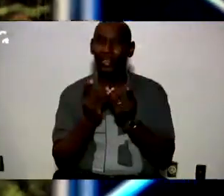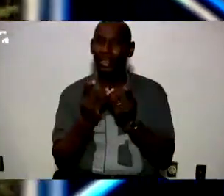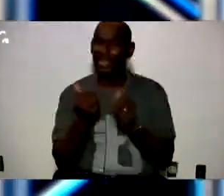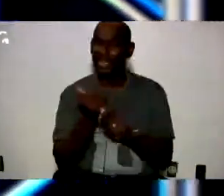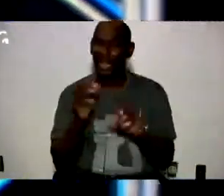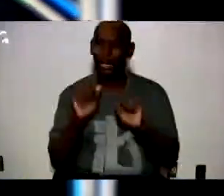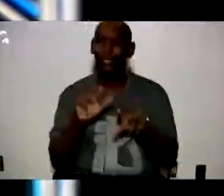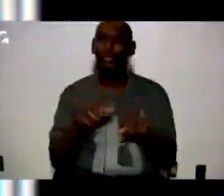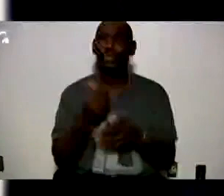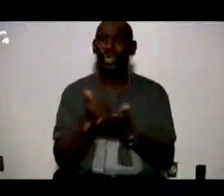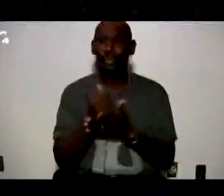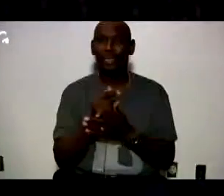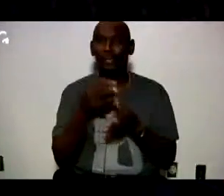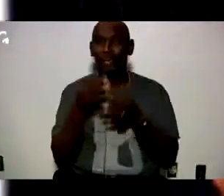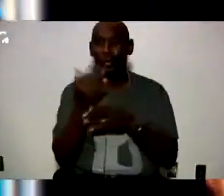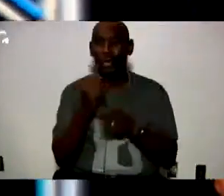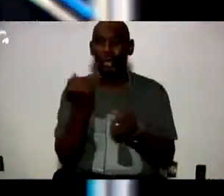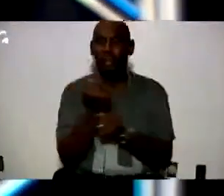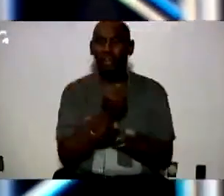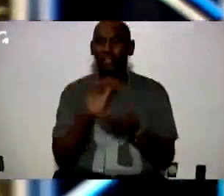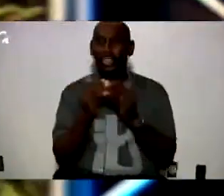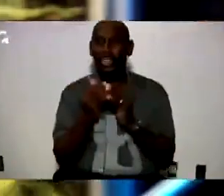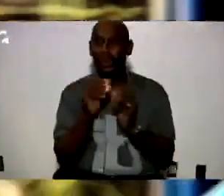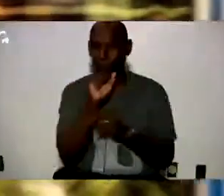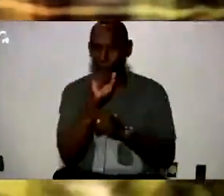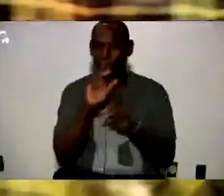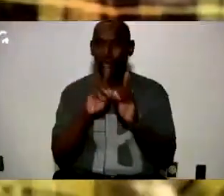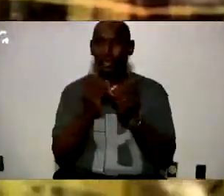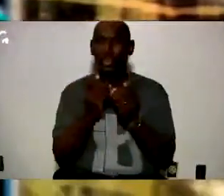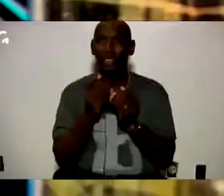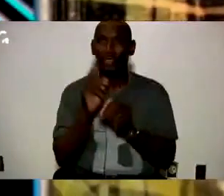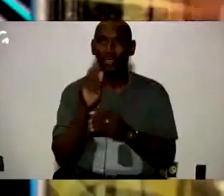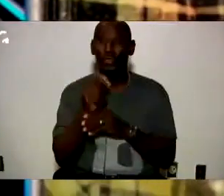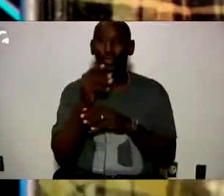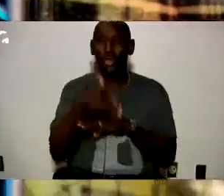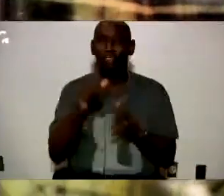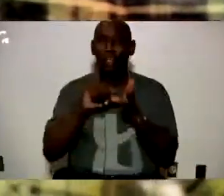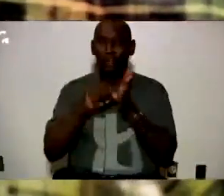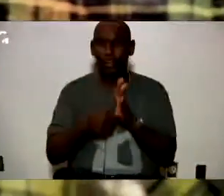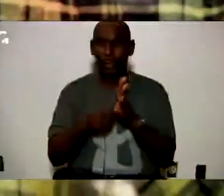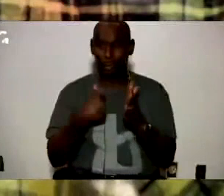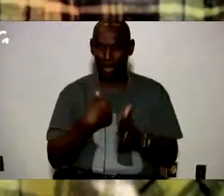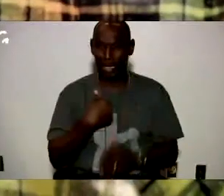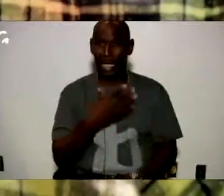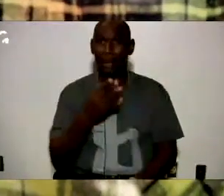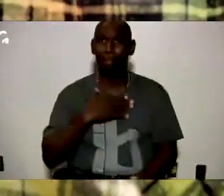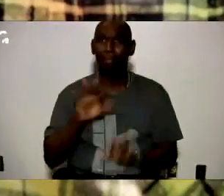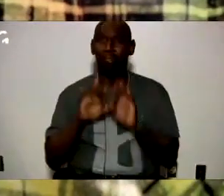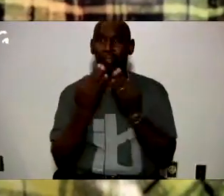why I love this city and love this district. Because you left a mark on me and you left a mark on my family.